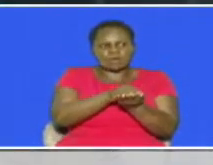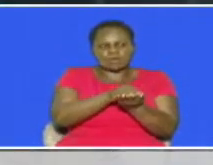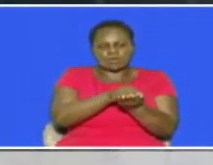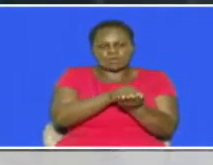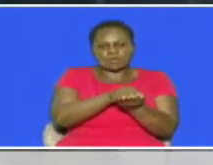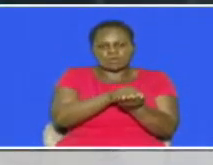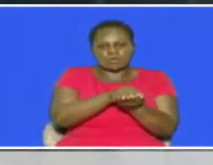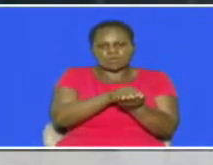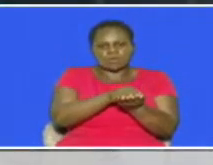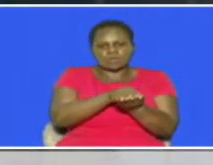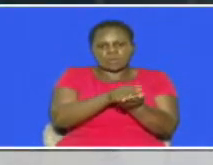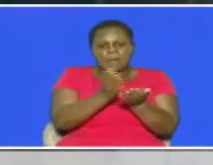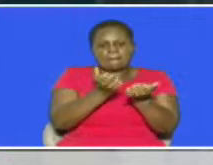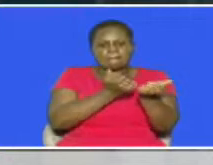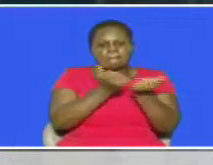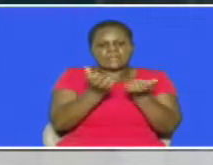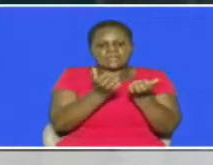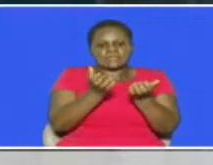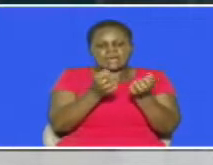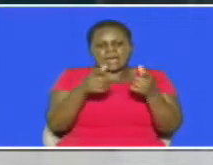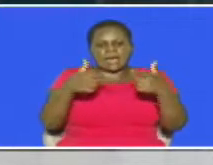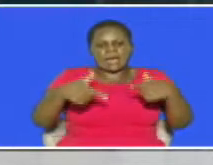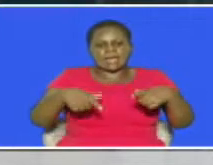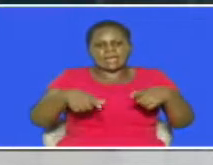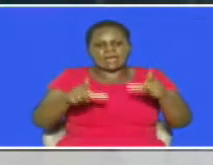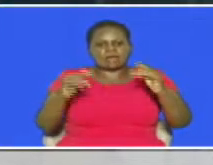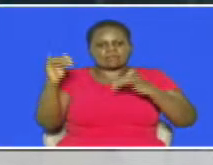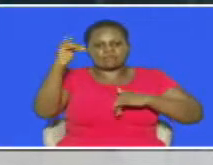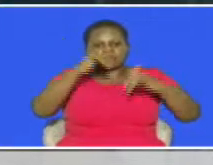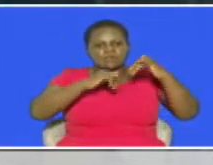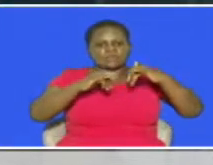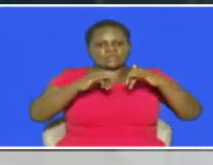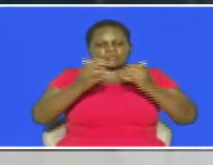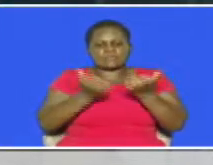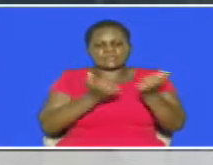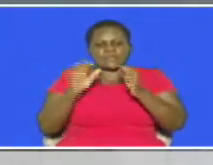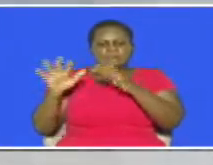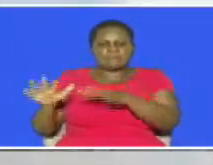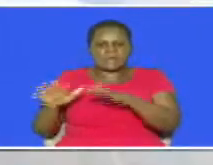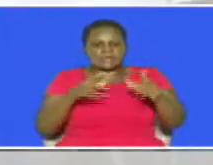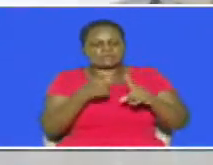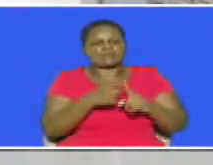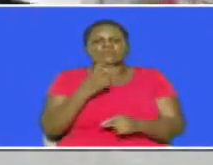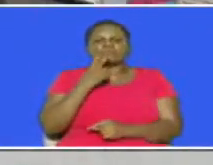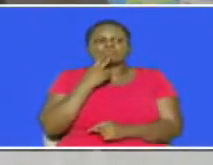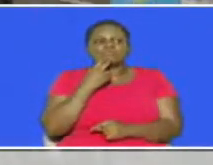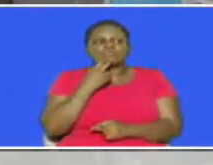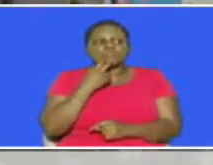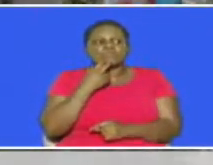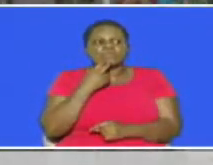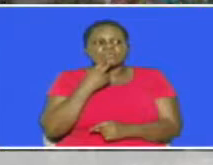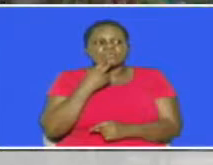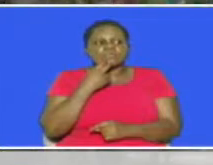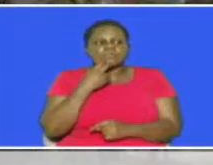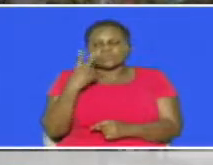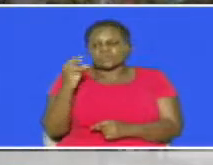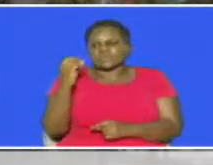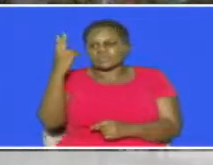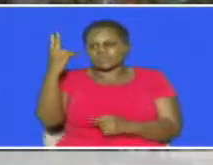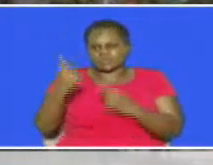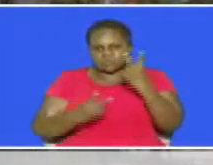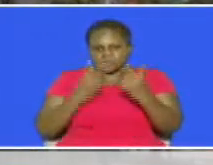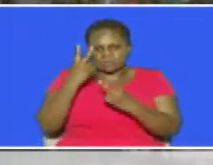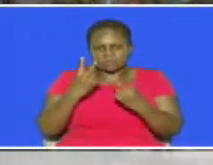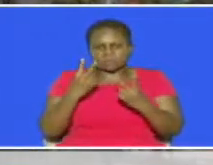actually to transact as an authorized foreign exchange dealer in the kenyan market from tuesday march 29th 2022